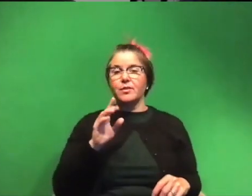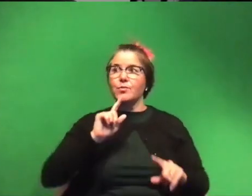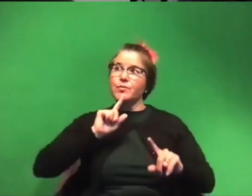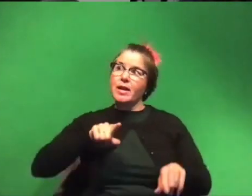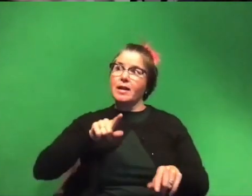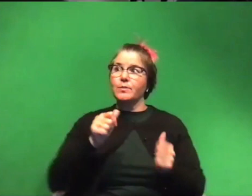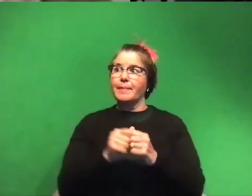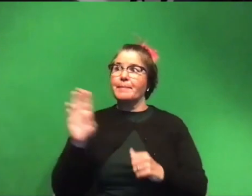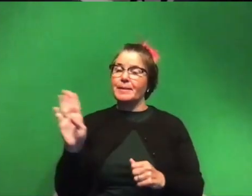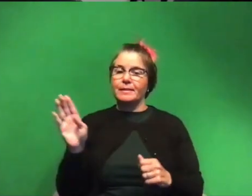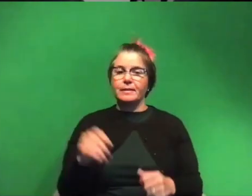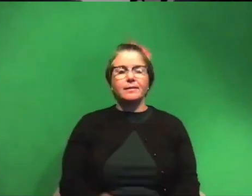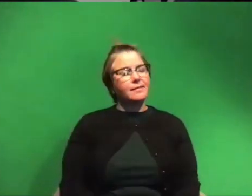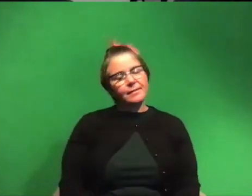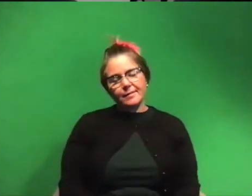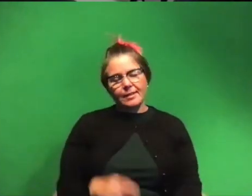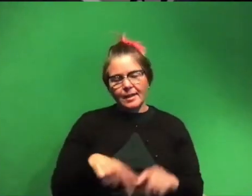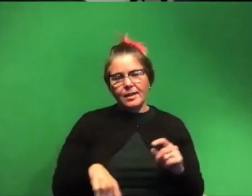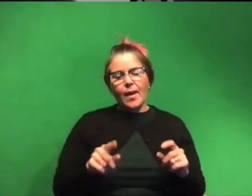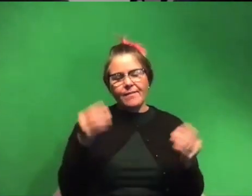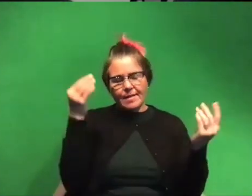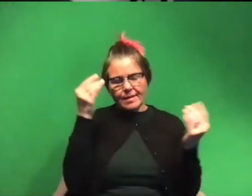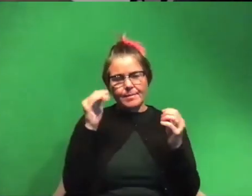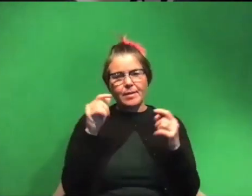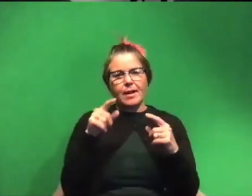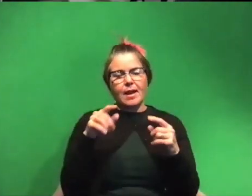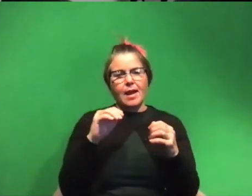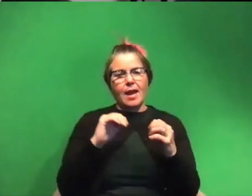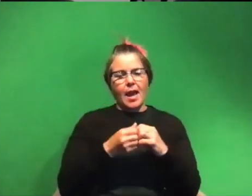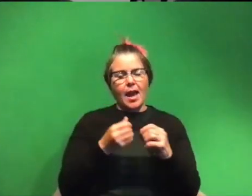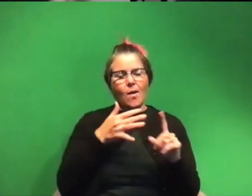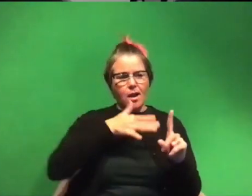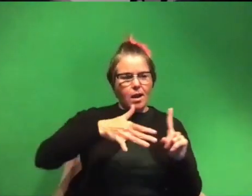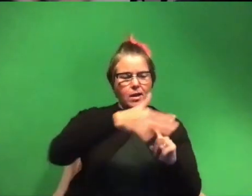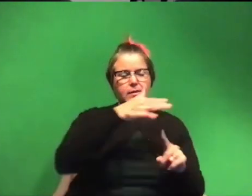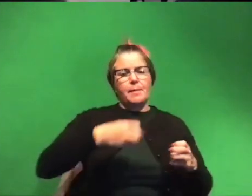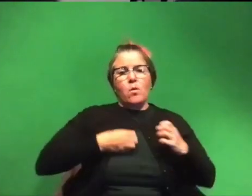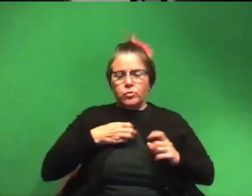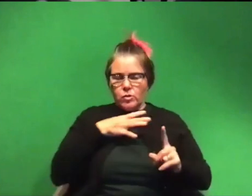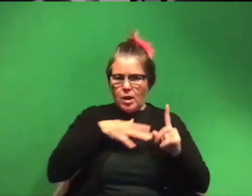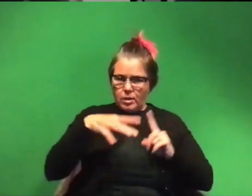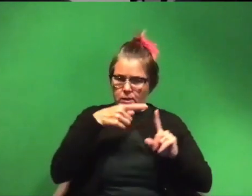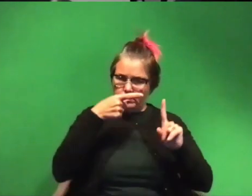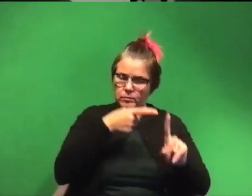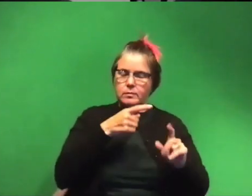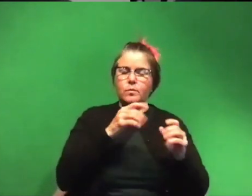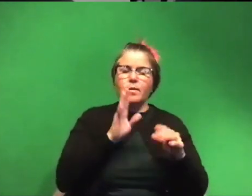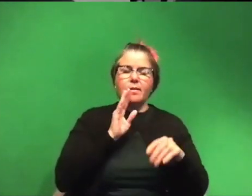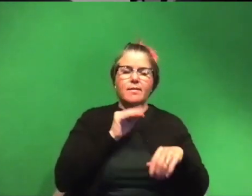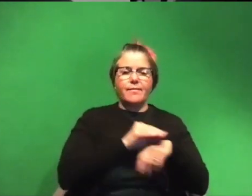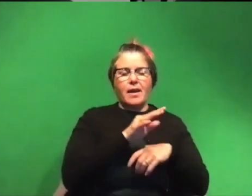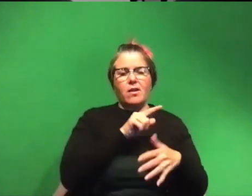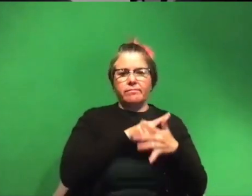it with b you have to think about how context especially emotional context can affect all of those different things